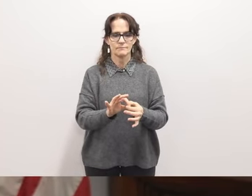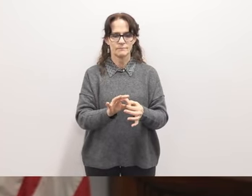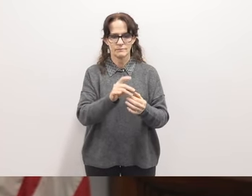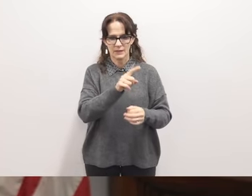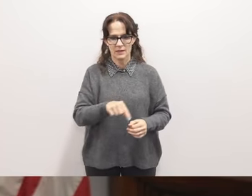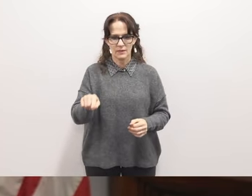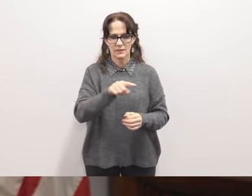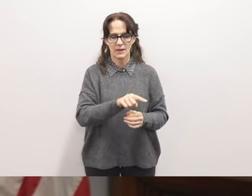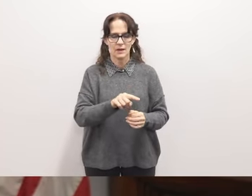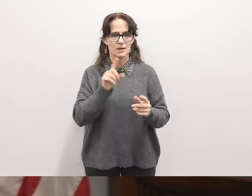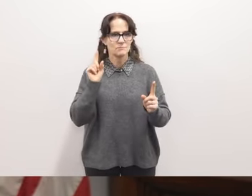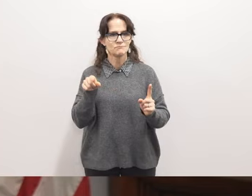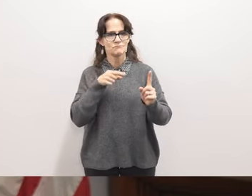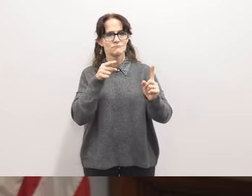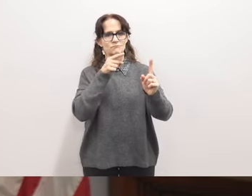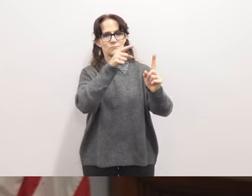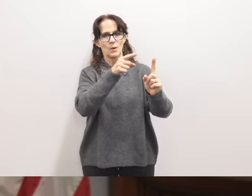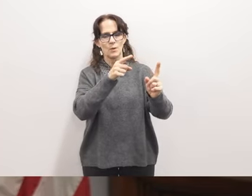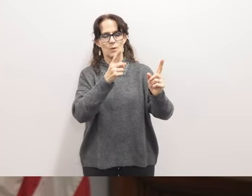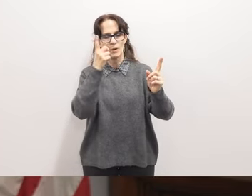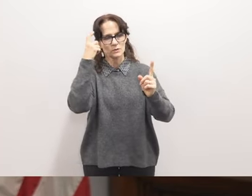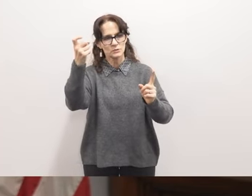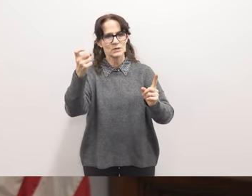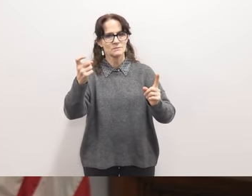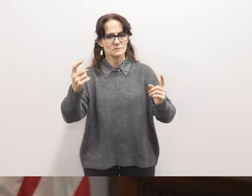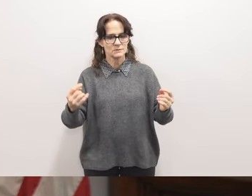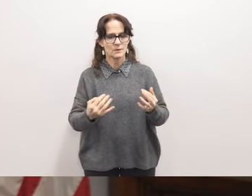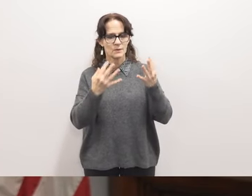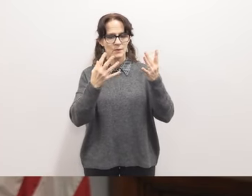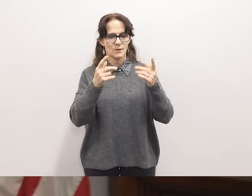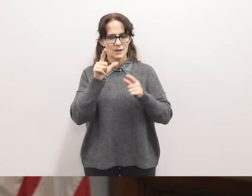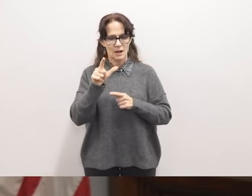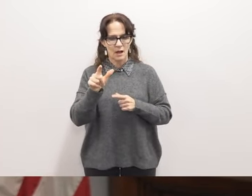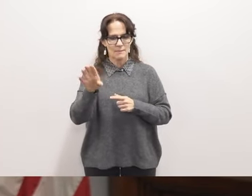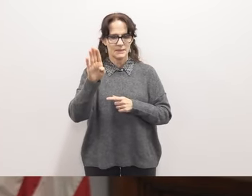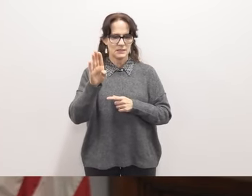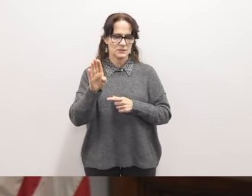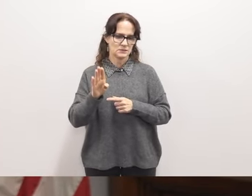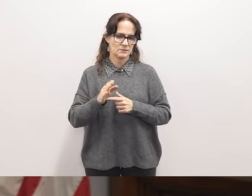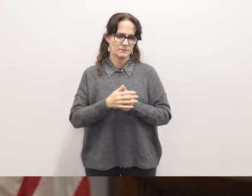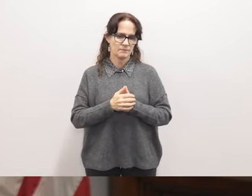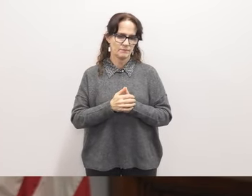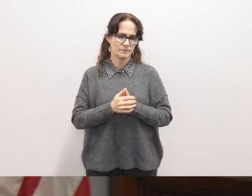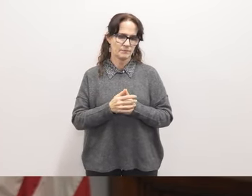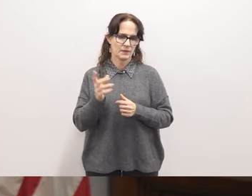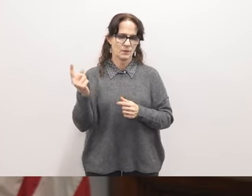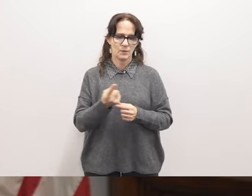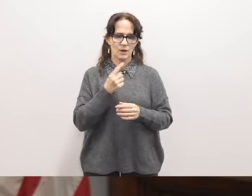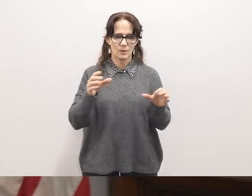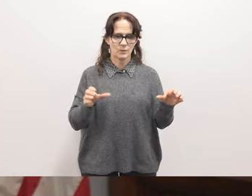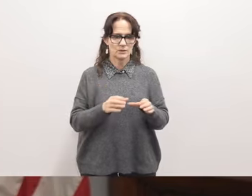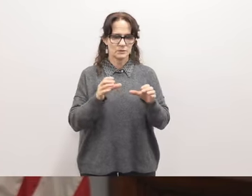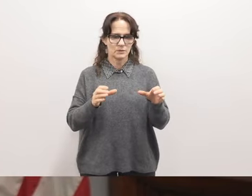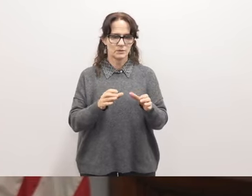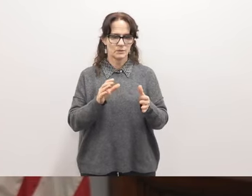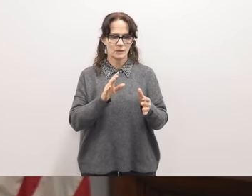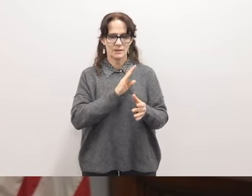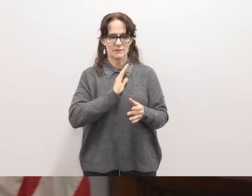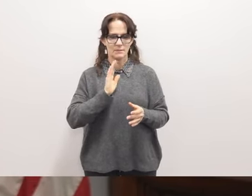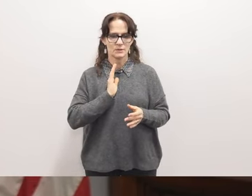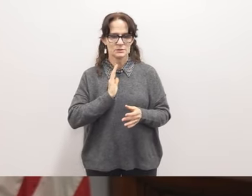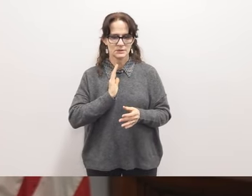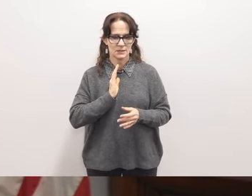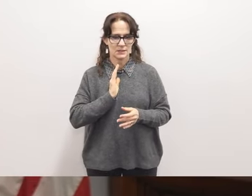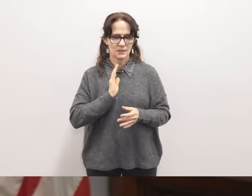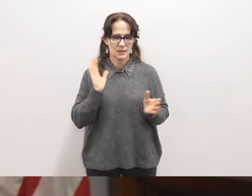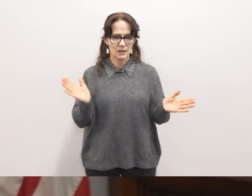hopes and dreams and aspirations for children and students in long beach and so as as we always do as school board members uh